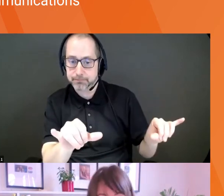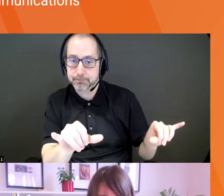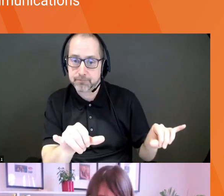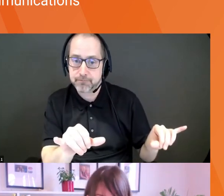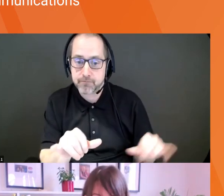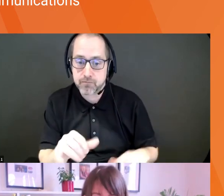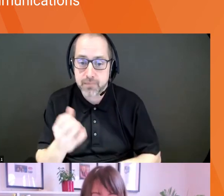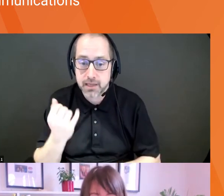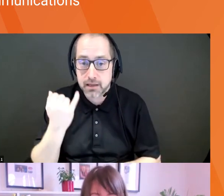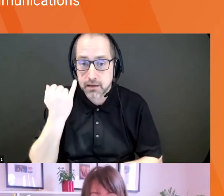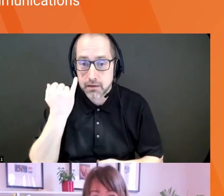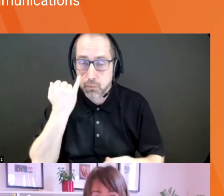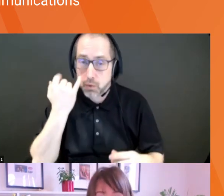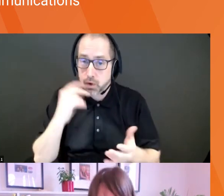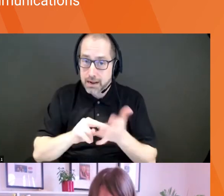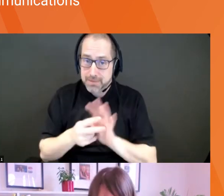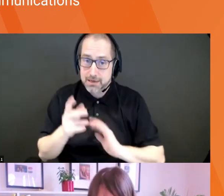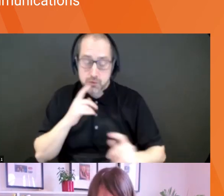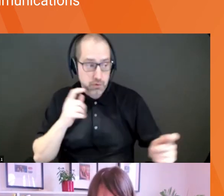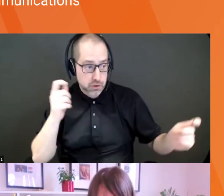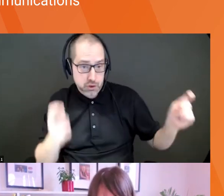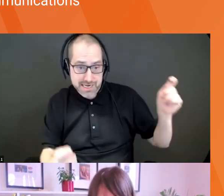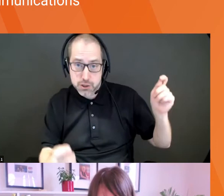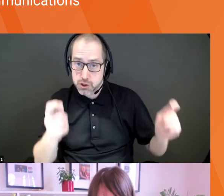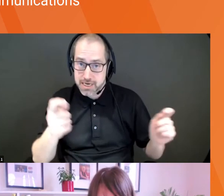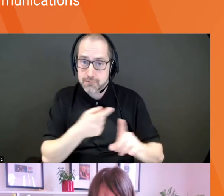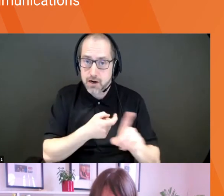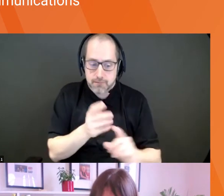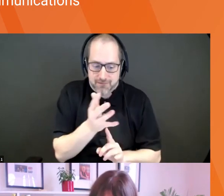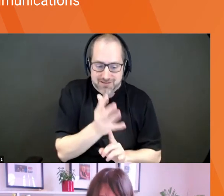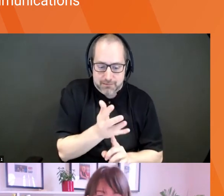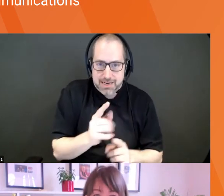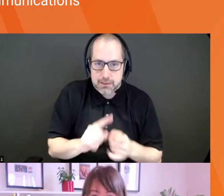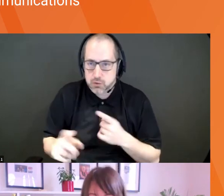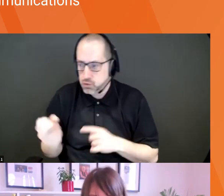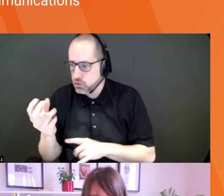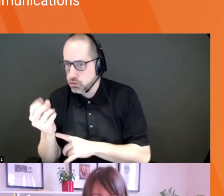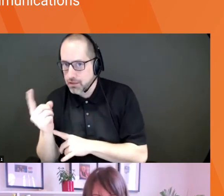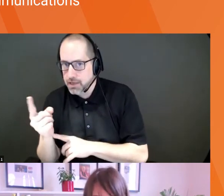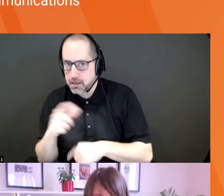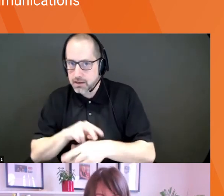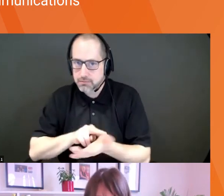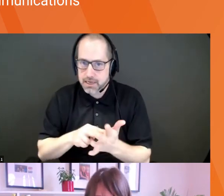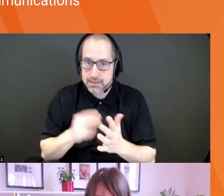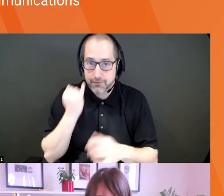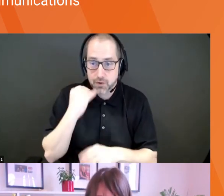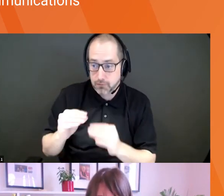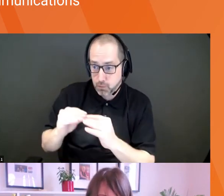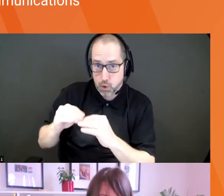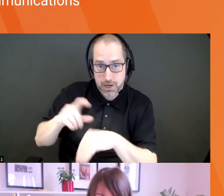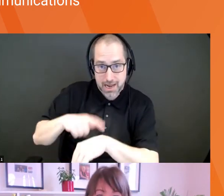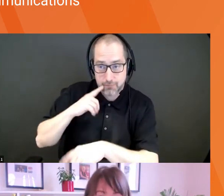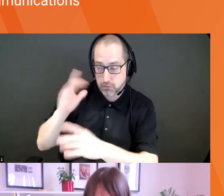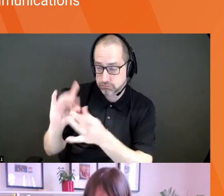and then out and in is when you're in a five minute pitch competition, and then you got accordion and out when you're going to have more in it